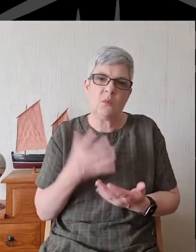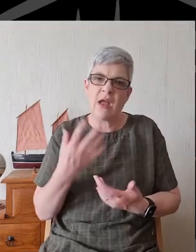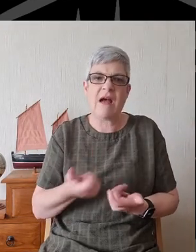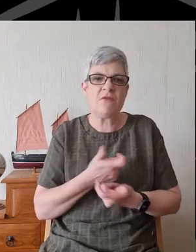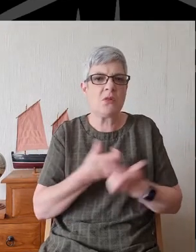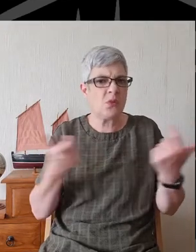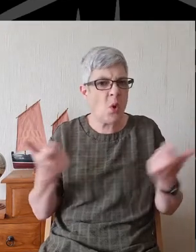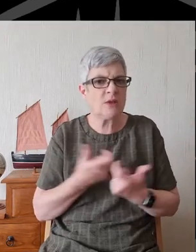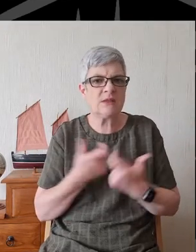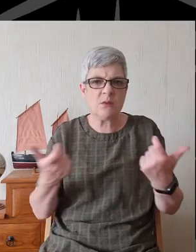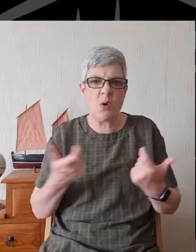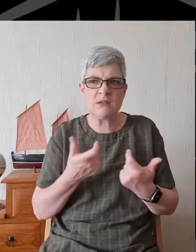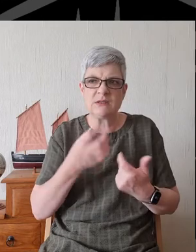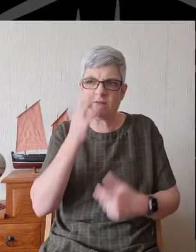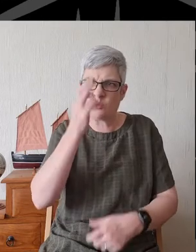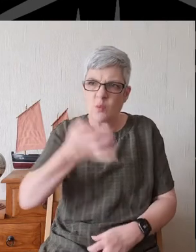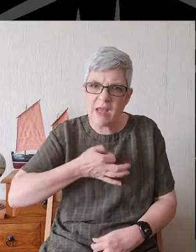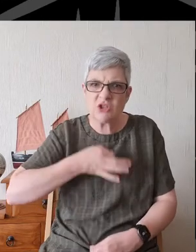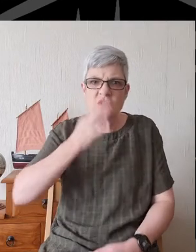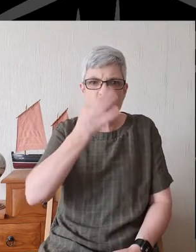of our assumptions.